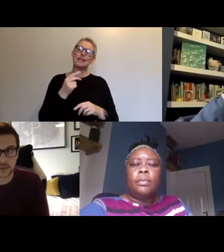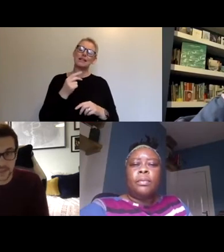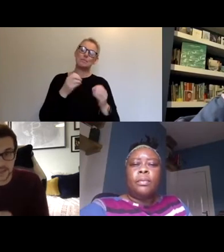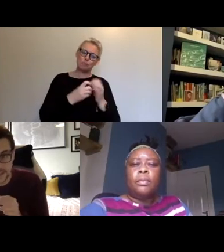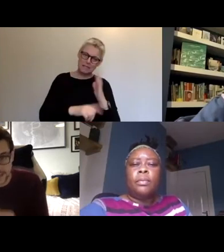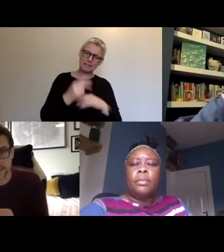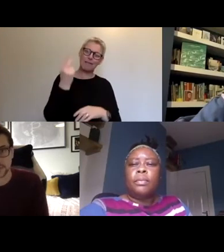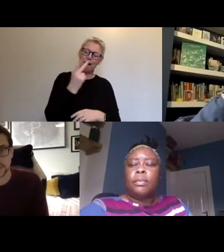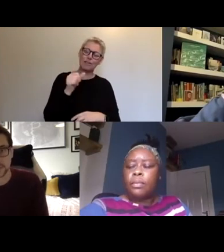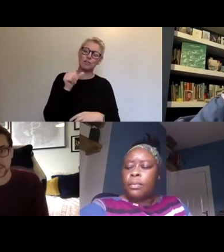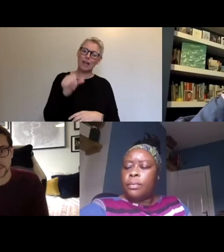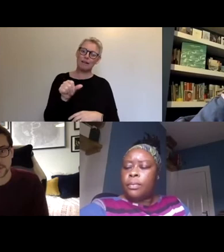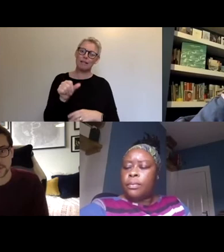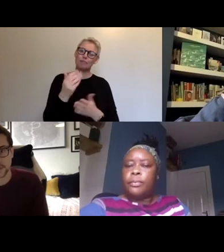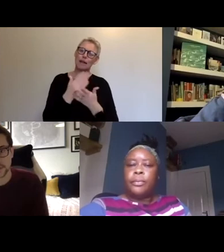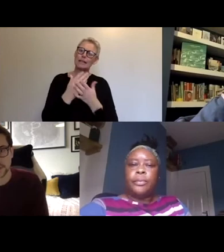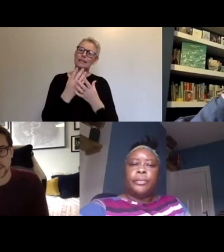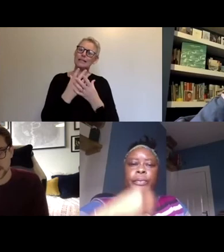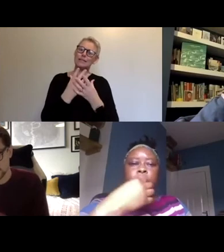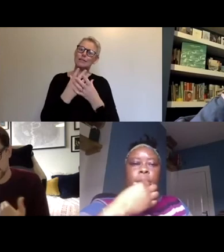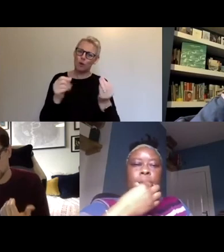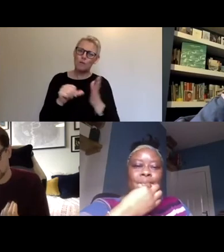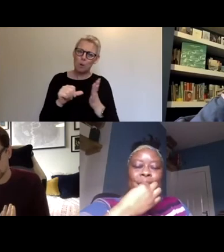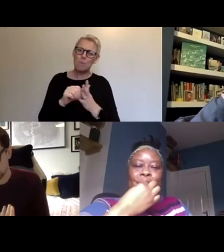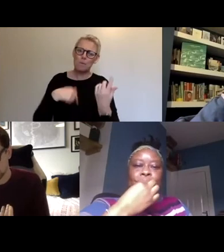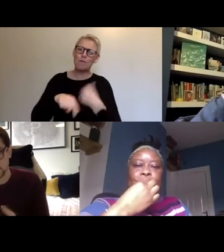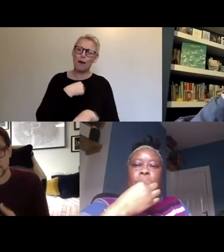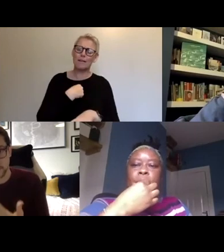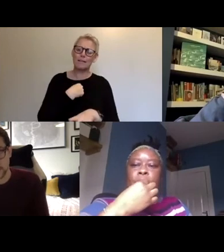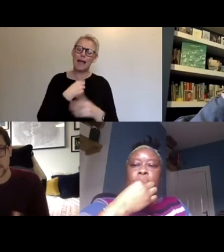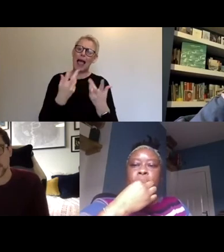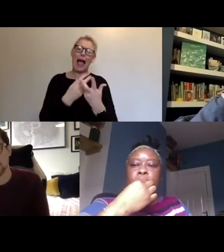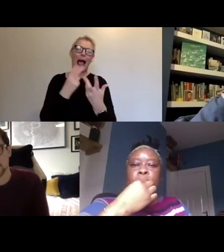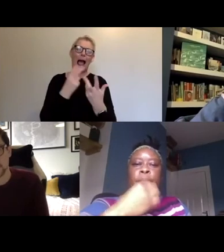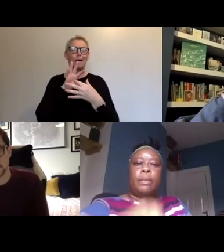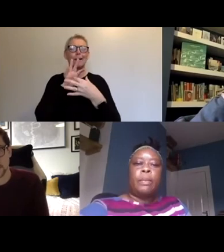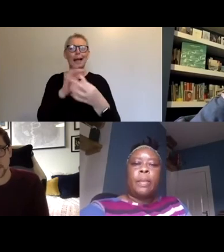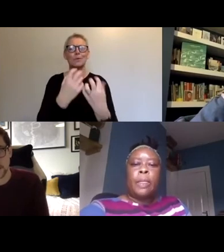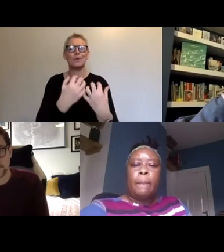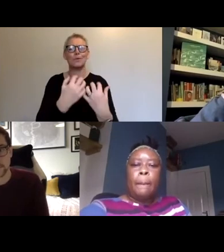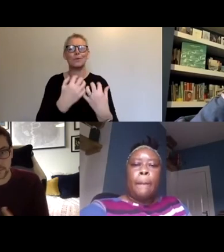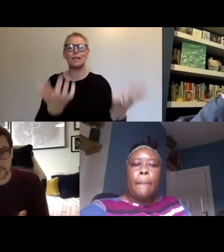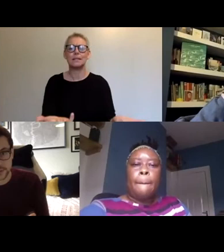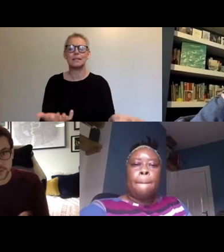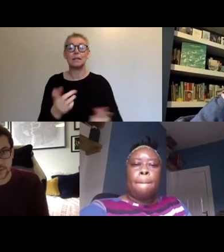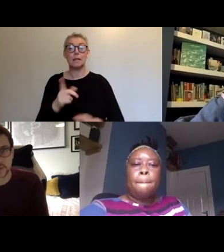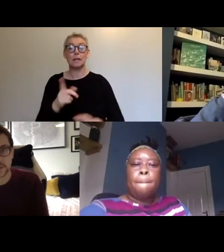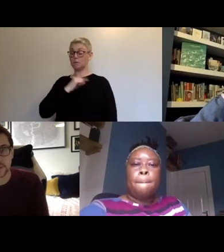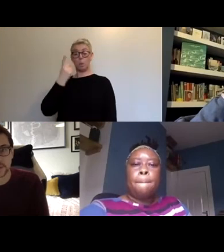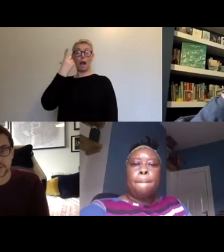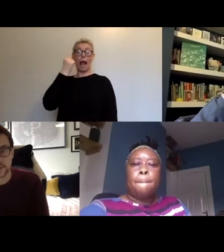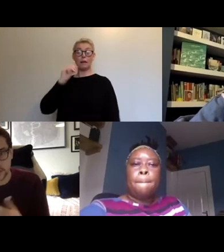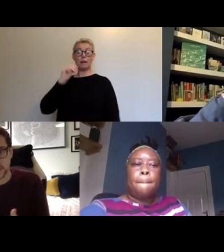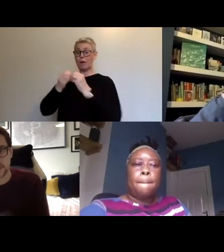clear connection with an audience? So it's rather than just we're going to put a video out there on the Internet, which is good.